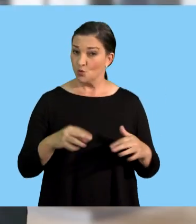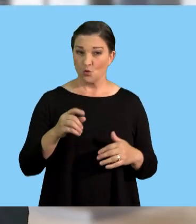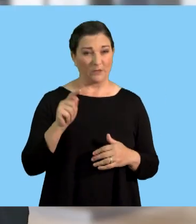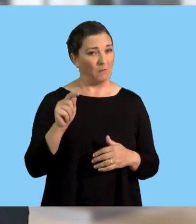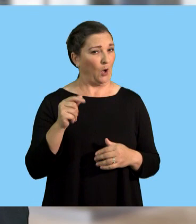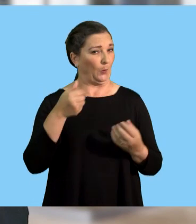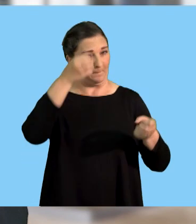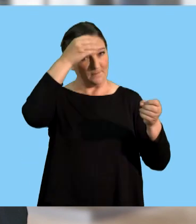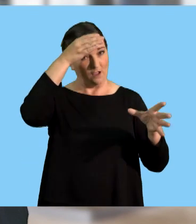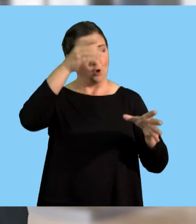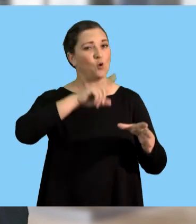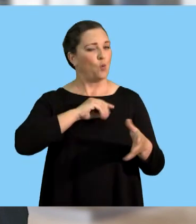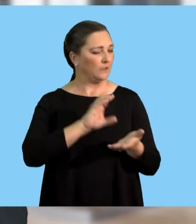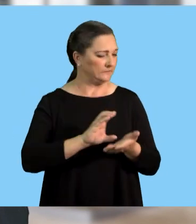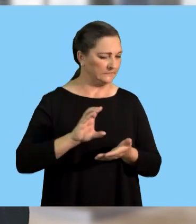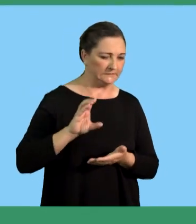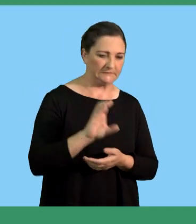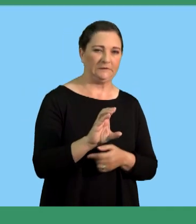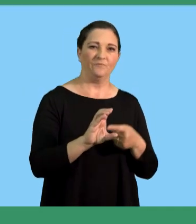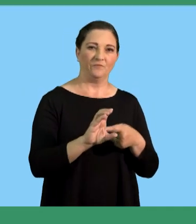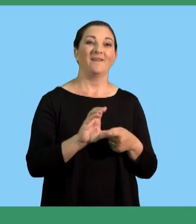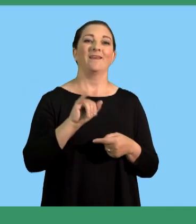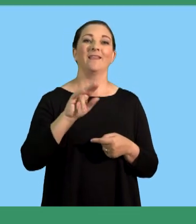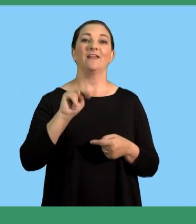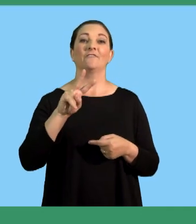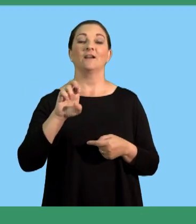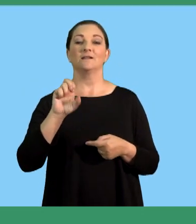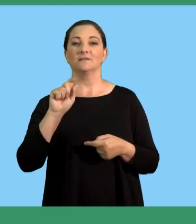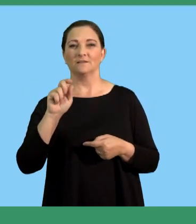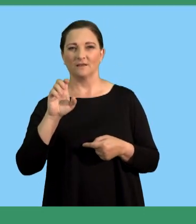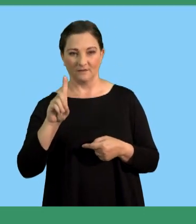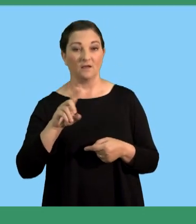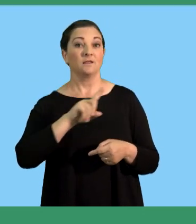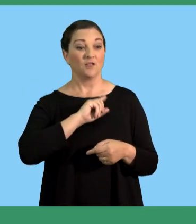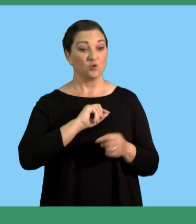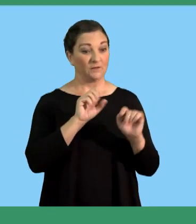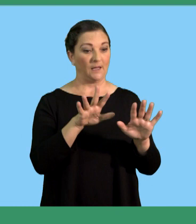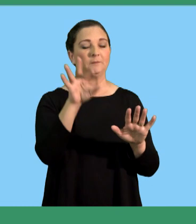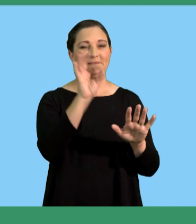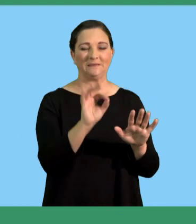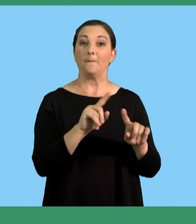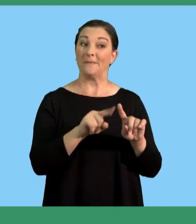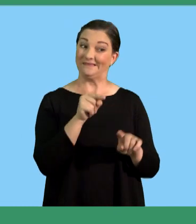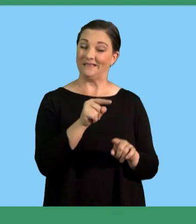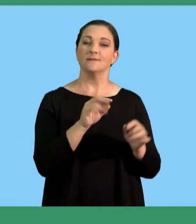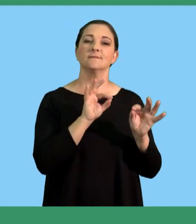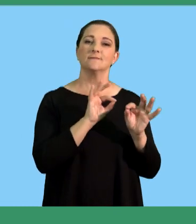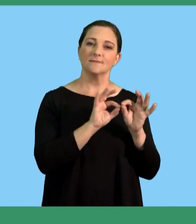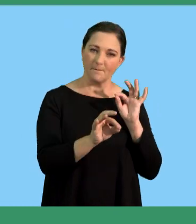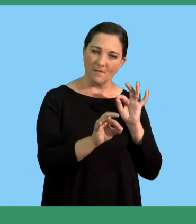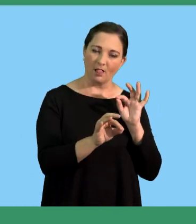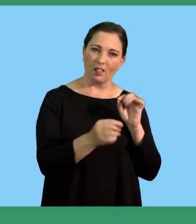too smart because investment is the way to go. So he has invested in a fixed deposit at 10%